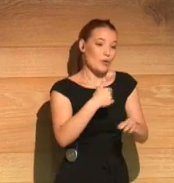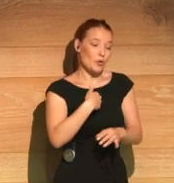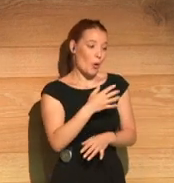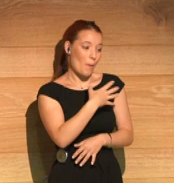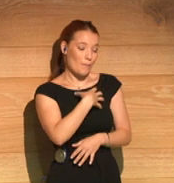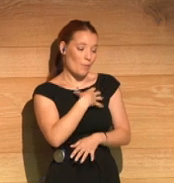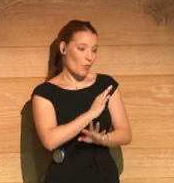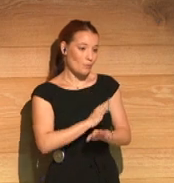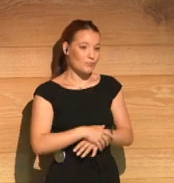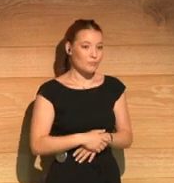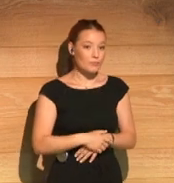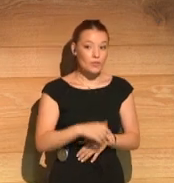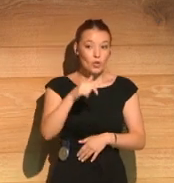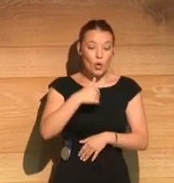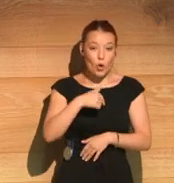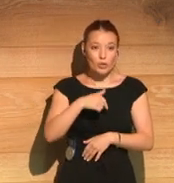You're being vaccinated today, no?